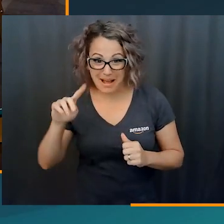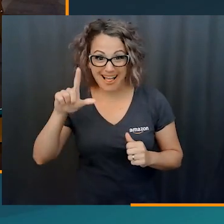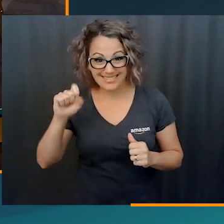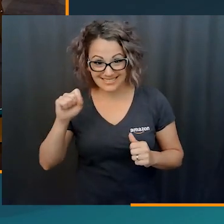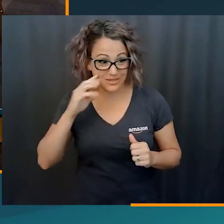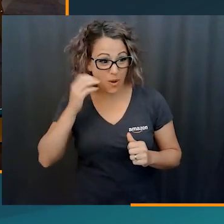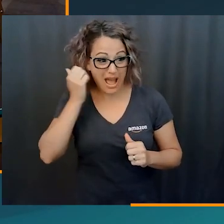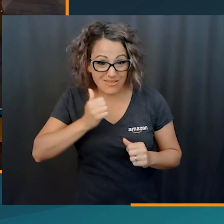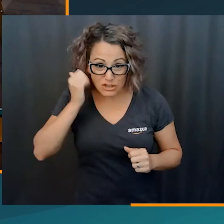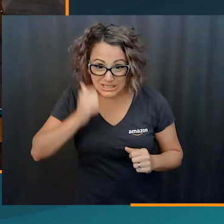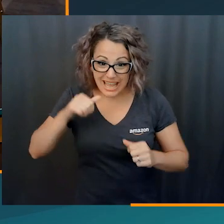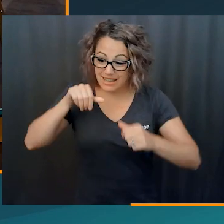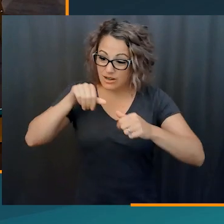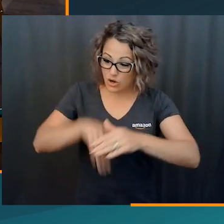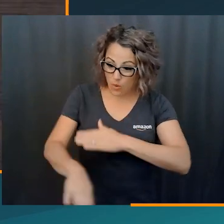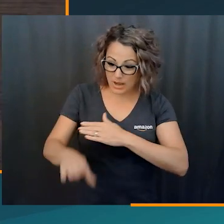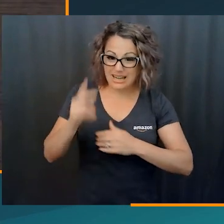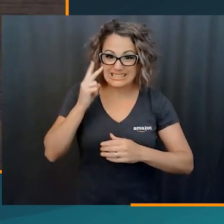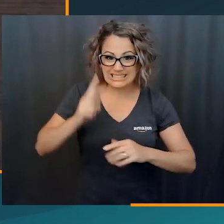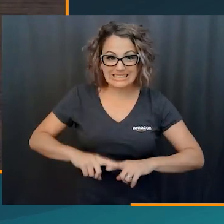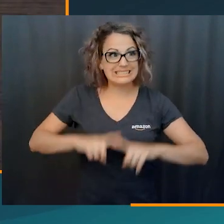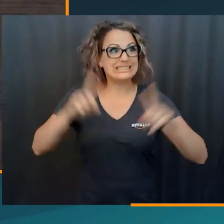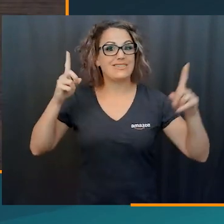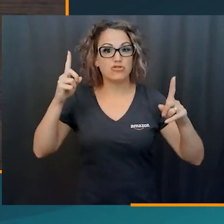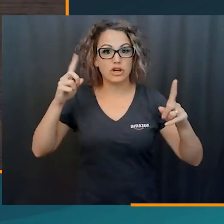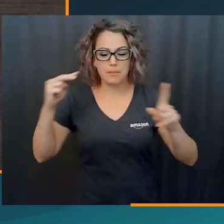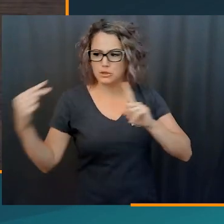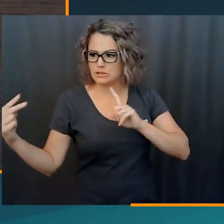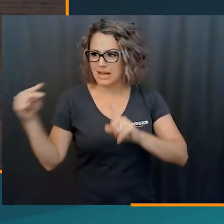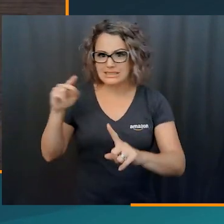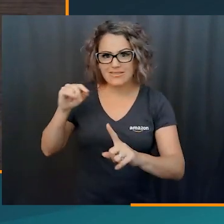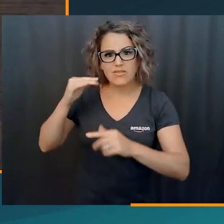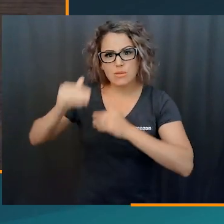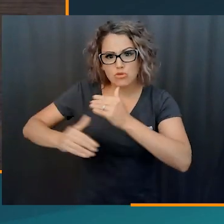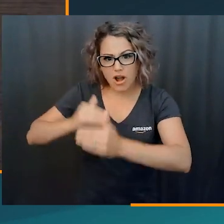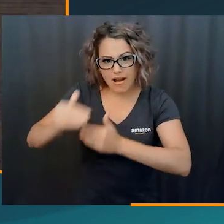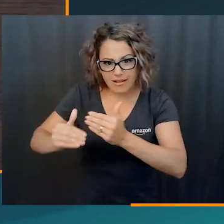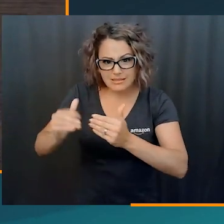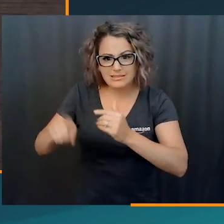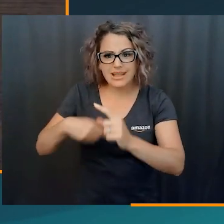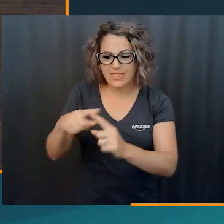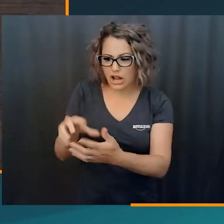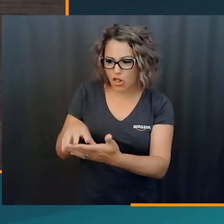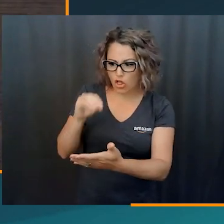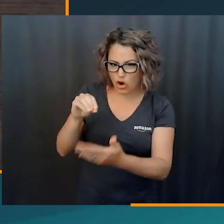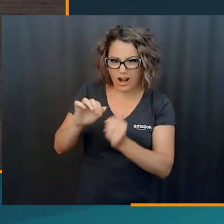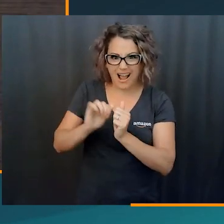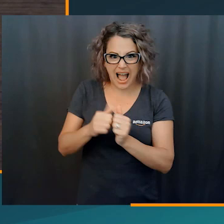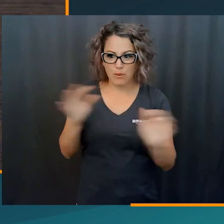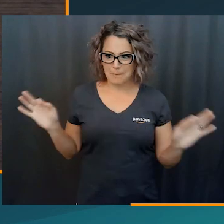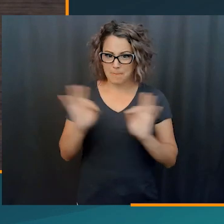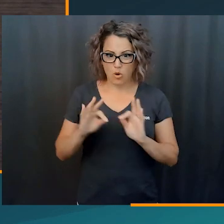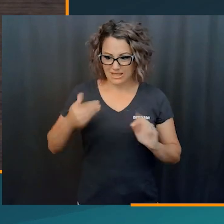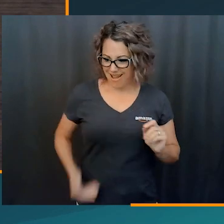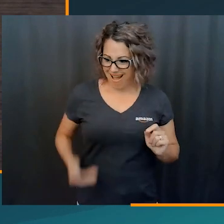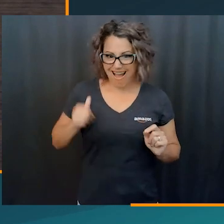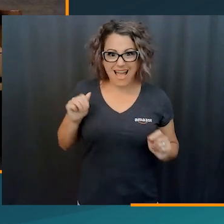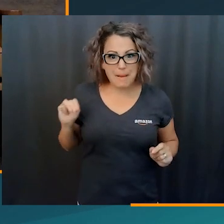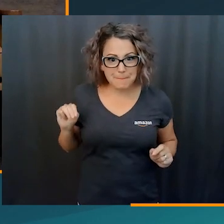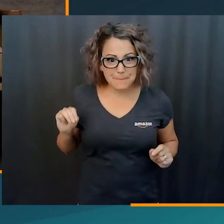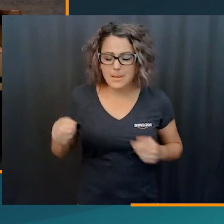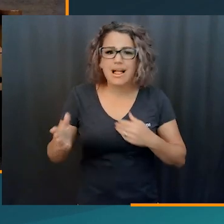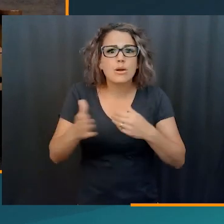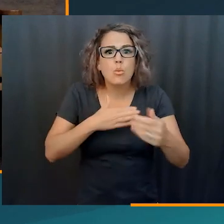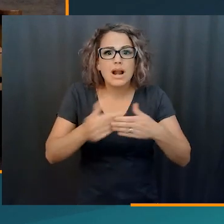exactly, you know, going in there every single day, seeing a different part of the process, and then, you know, learning